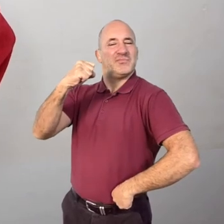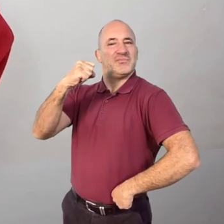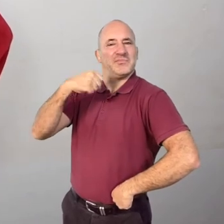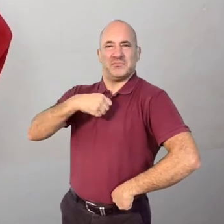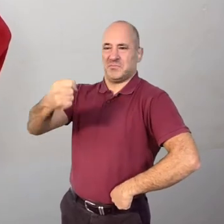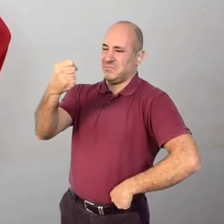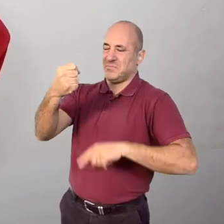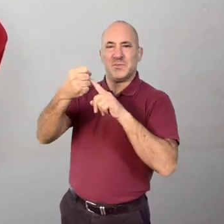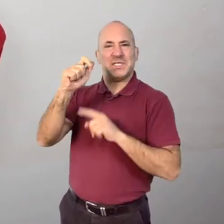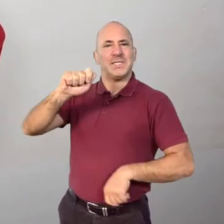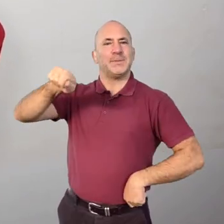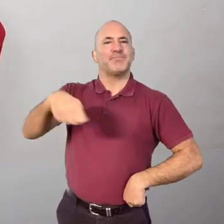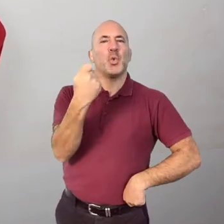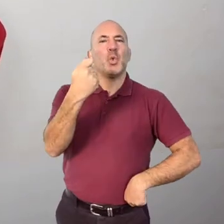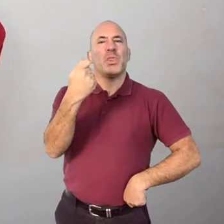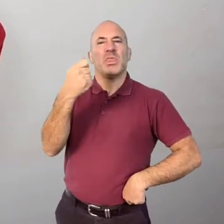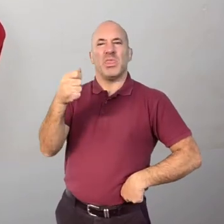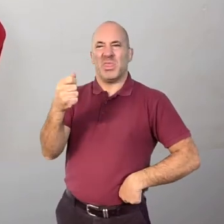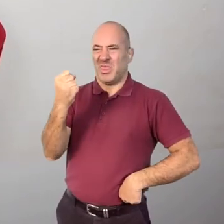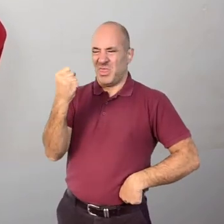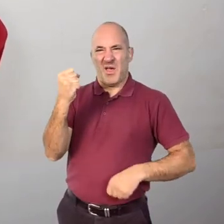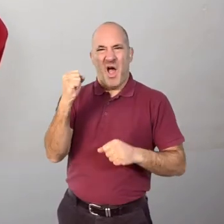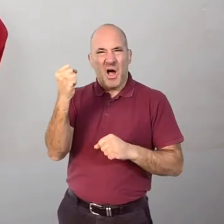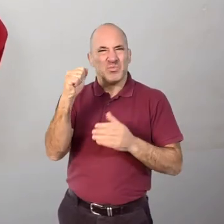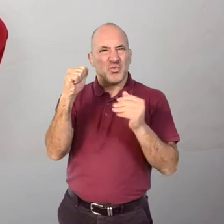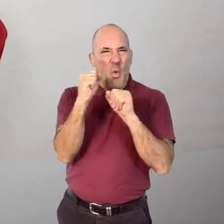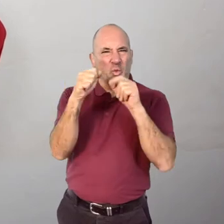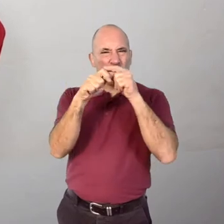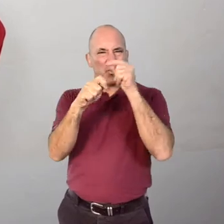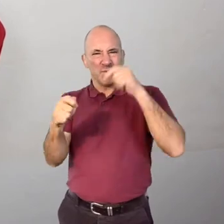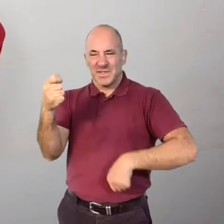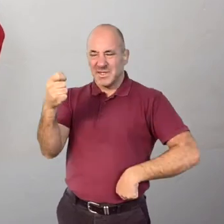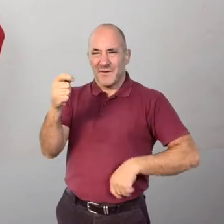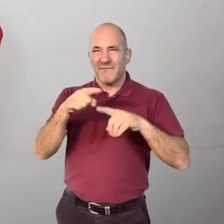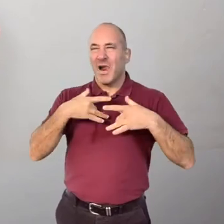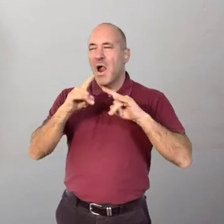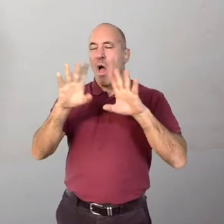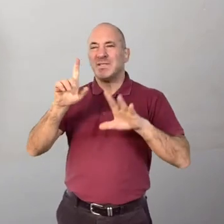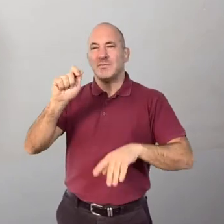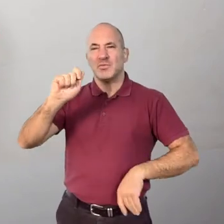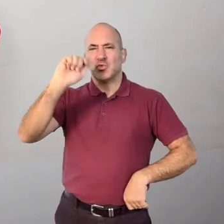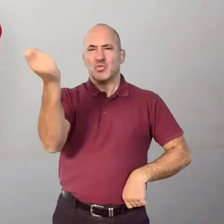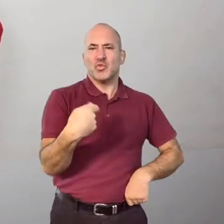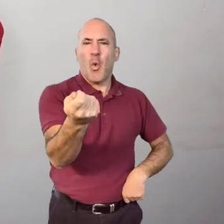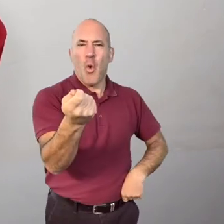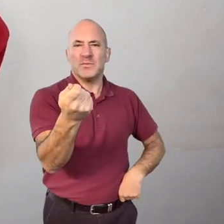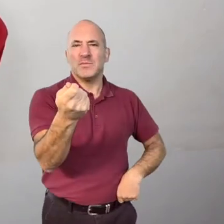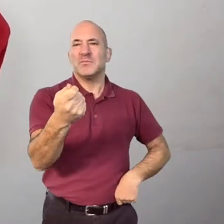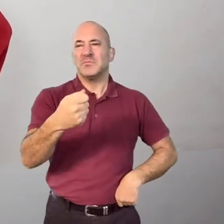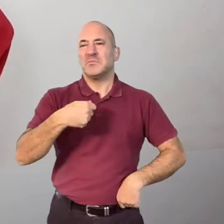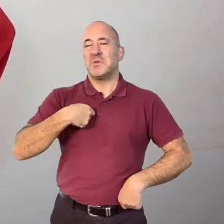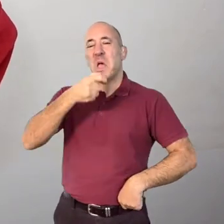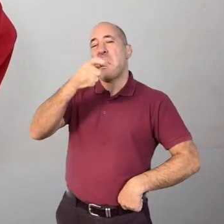I'm holding in my hand a spoon that's hard and cold and feels like a sword